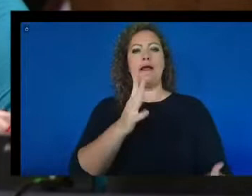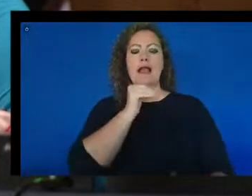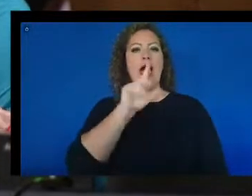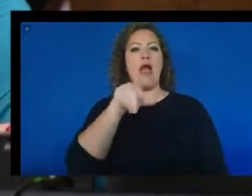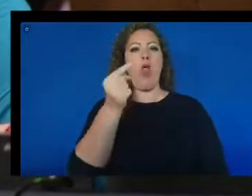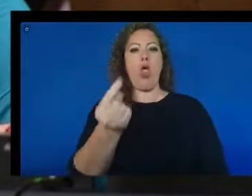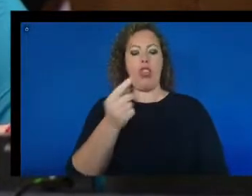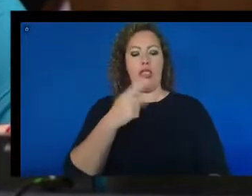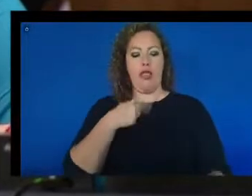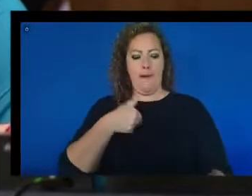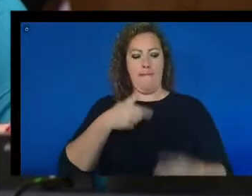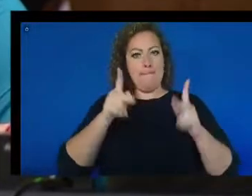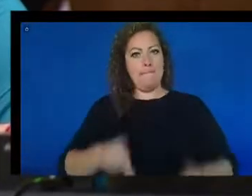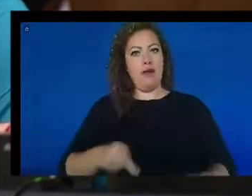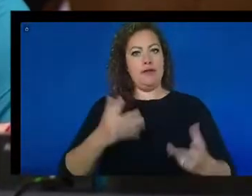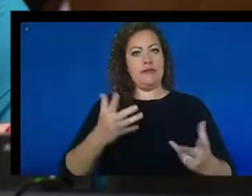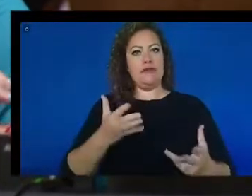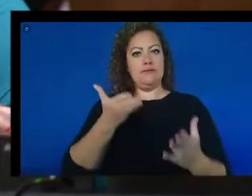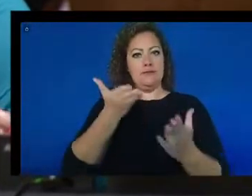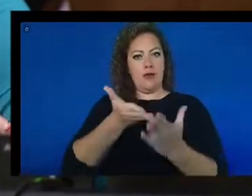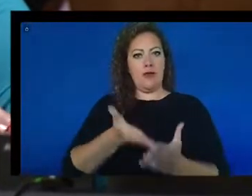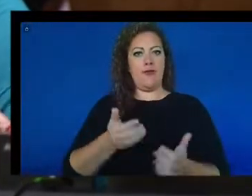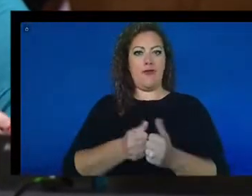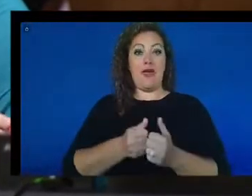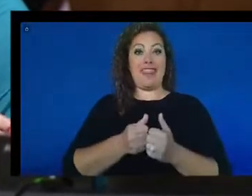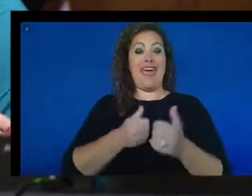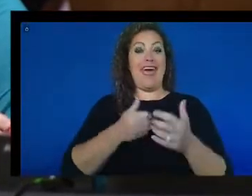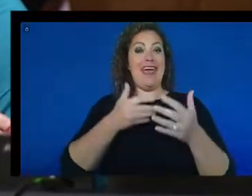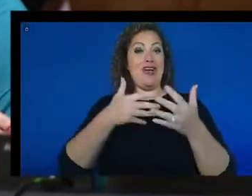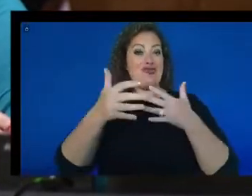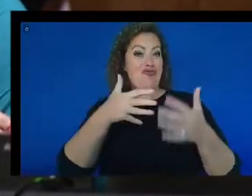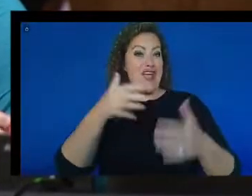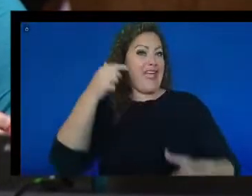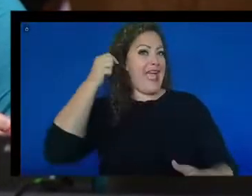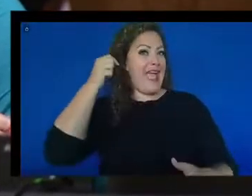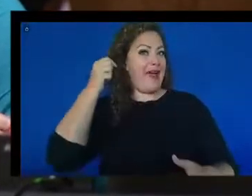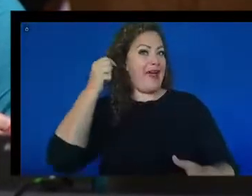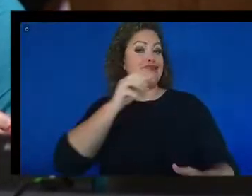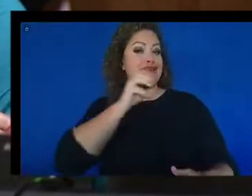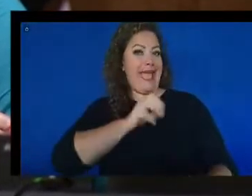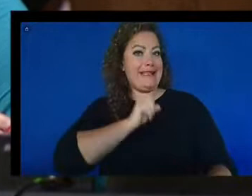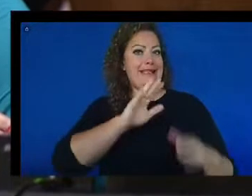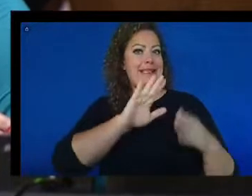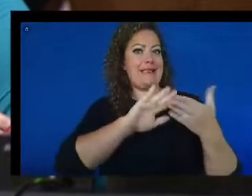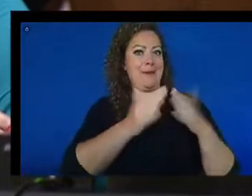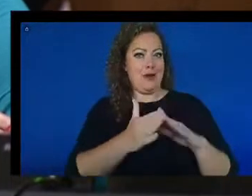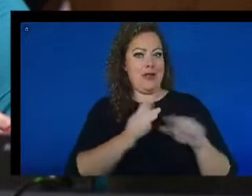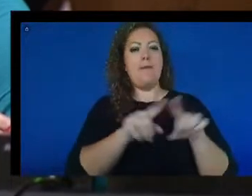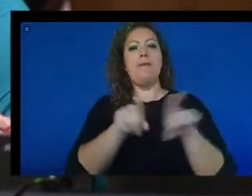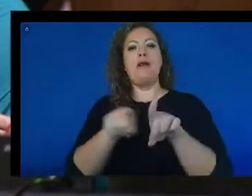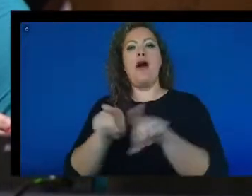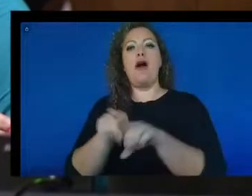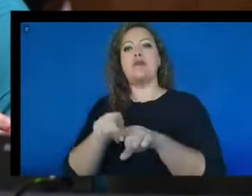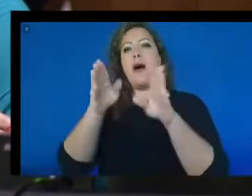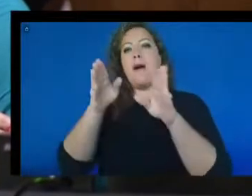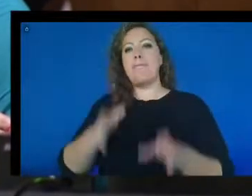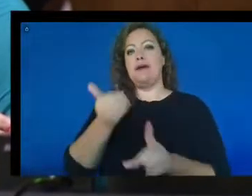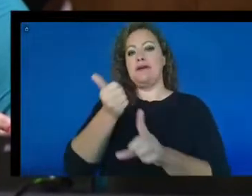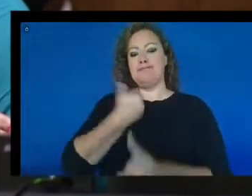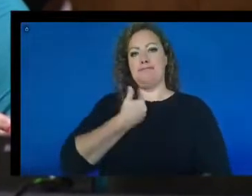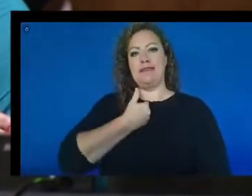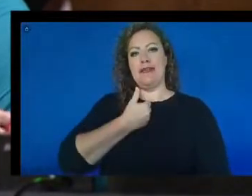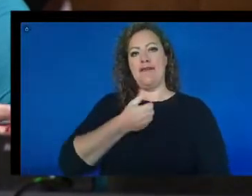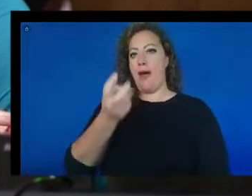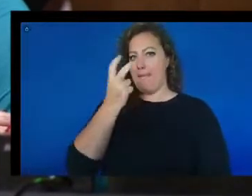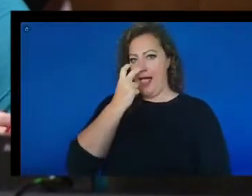a person as evident with the gray hair of the aging community, but also as a person who is blind. I